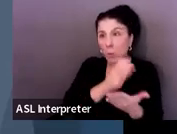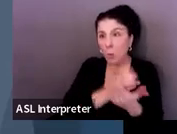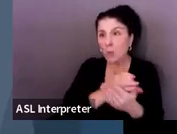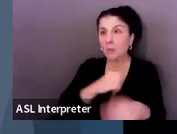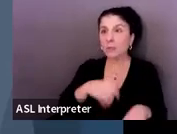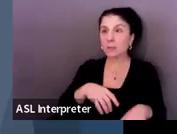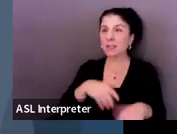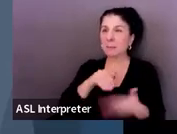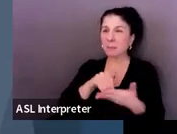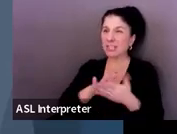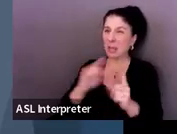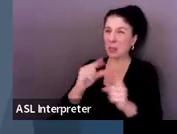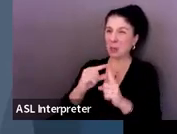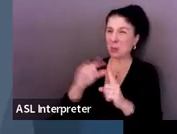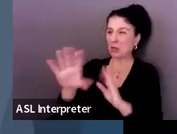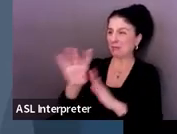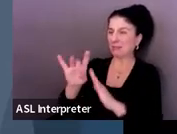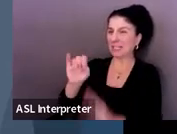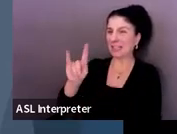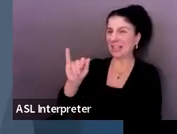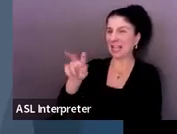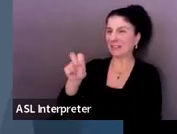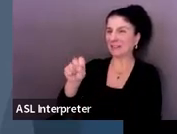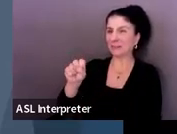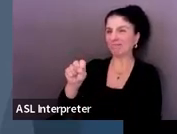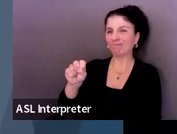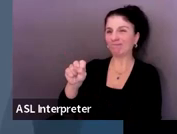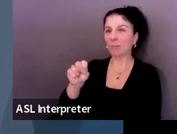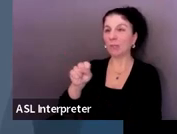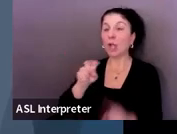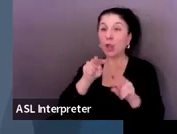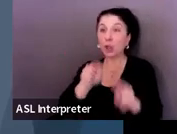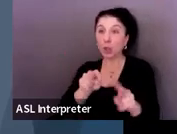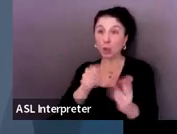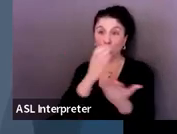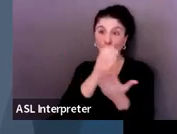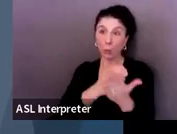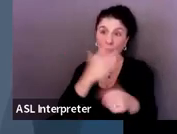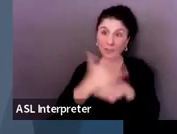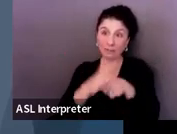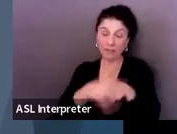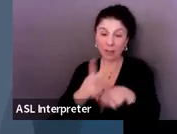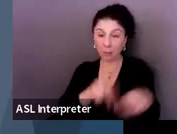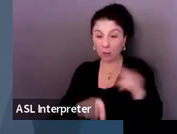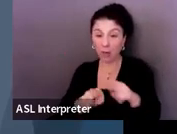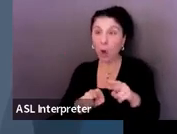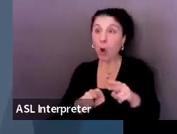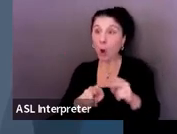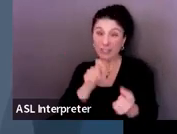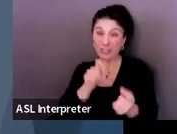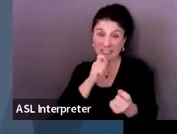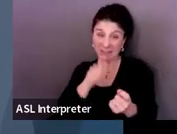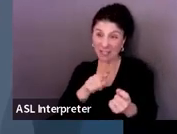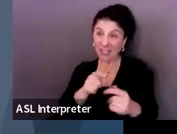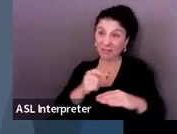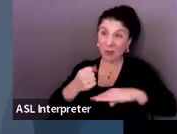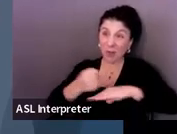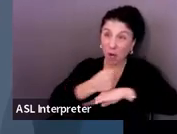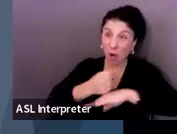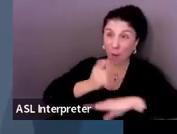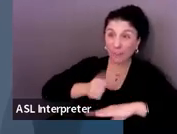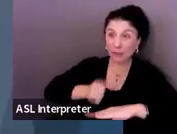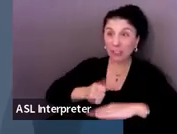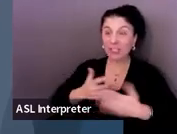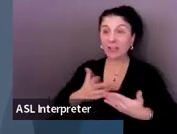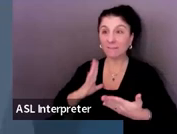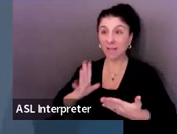might apply to them and write the specific elective that they want to do. And we know that those are going to change and you can